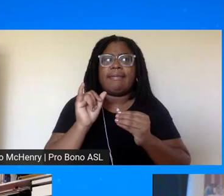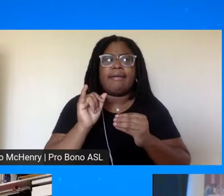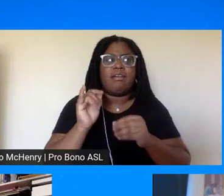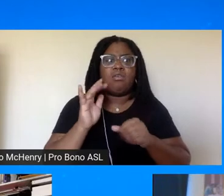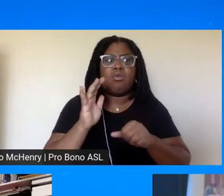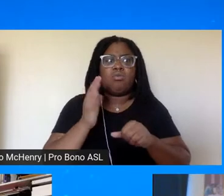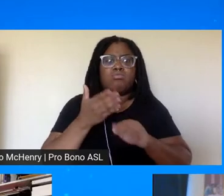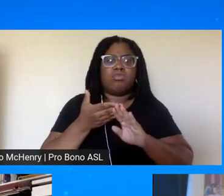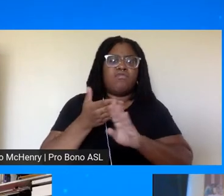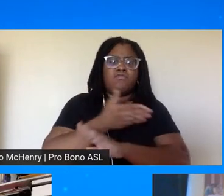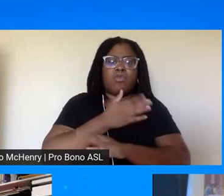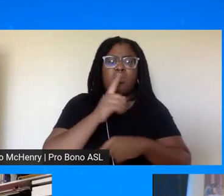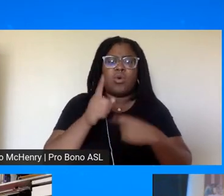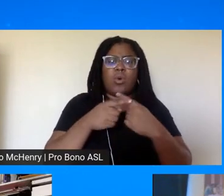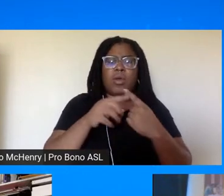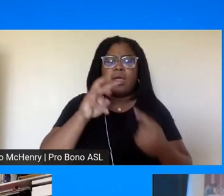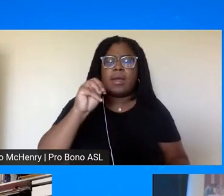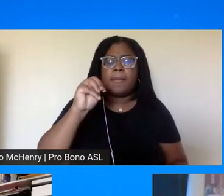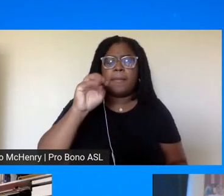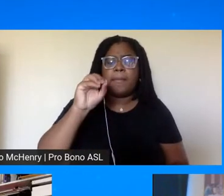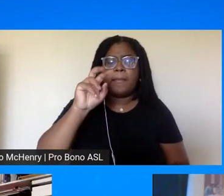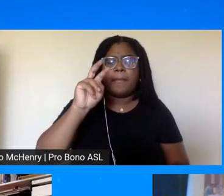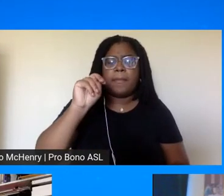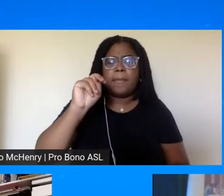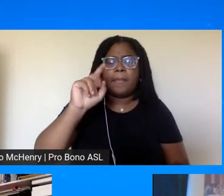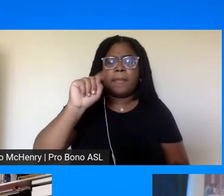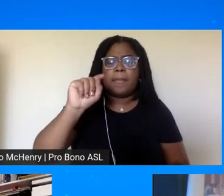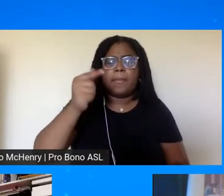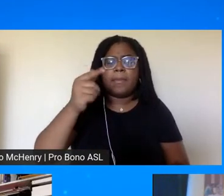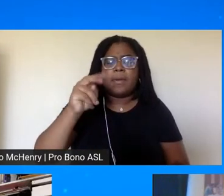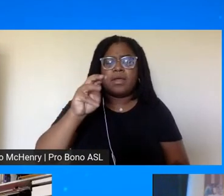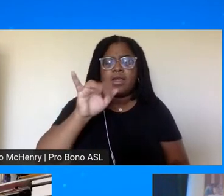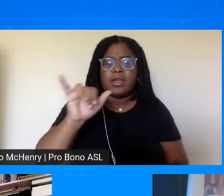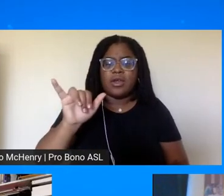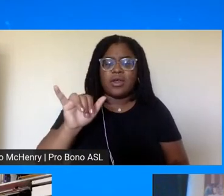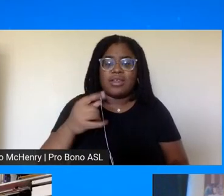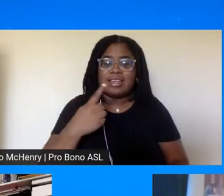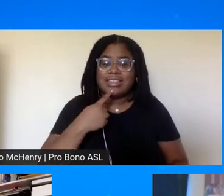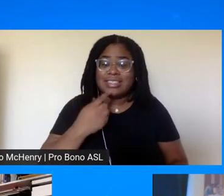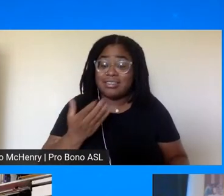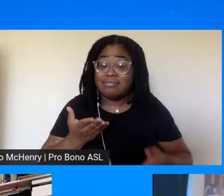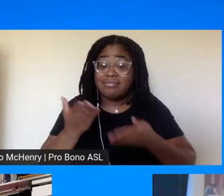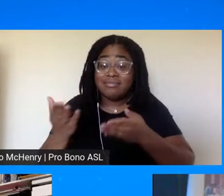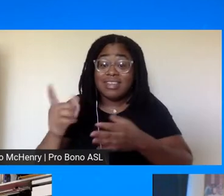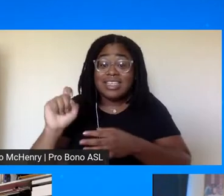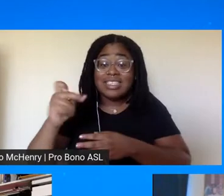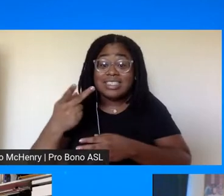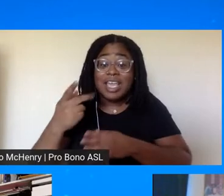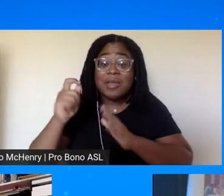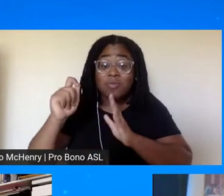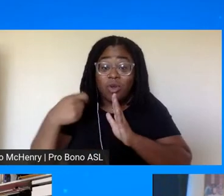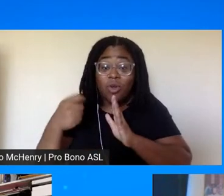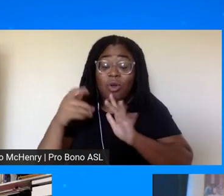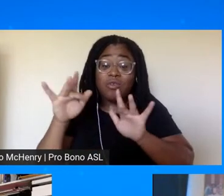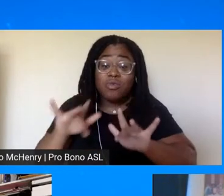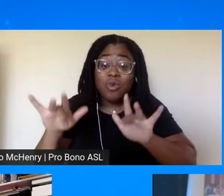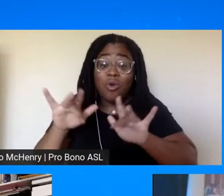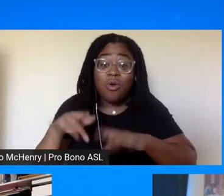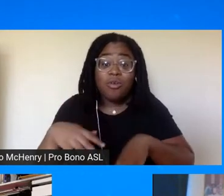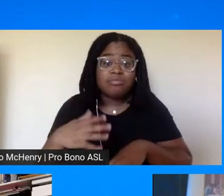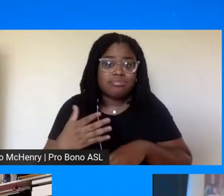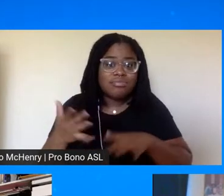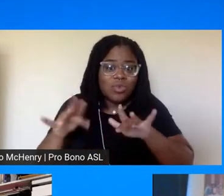montgomery when his first speech she slipped somebody a tape recorder and like look tape this right because this is going to be important so her